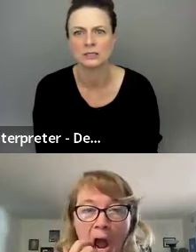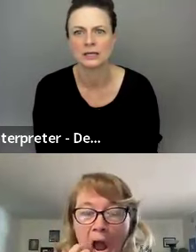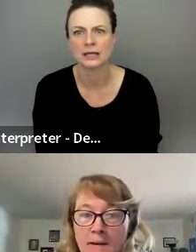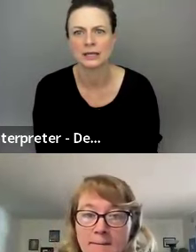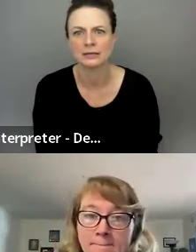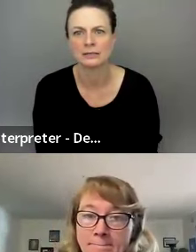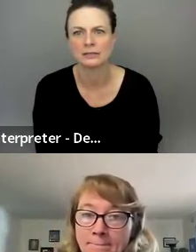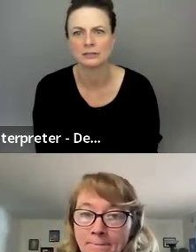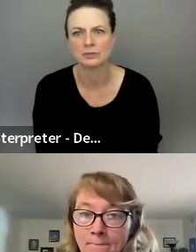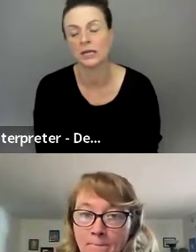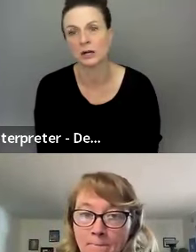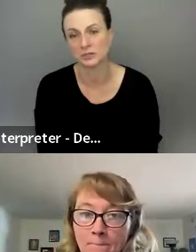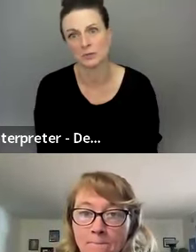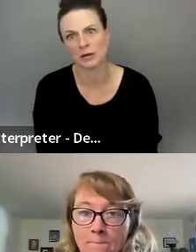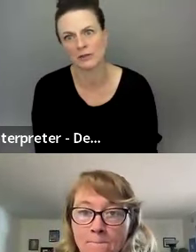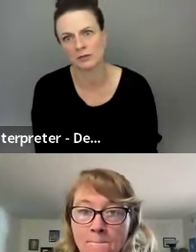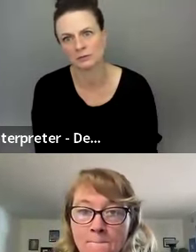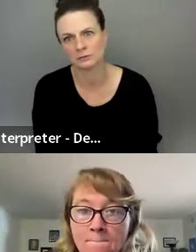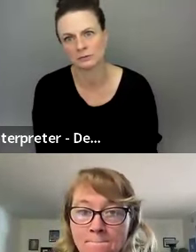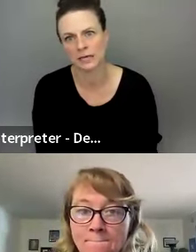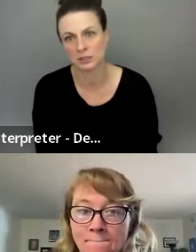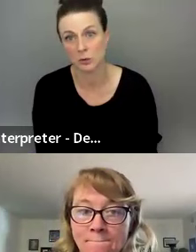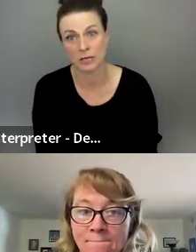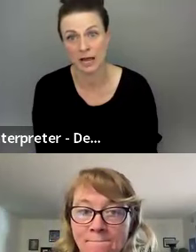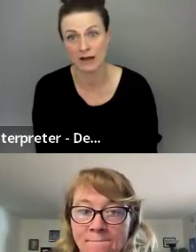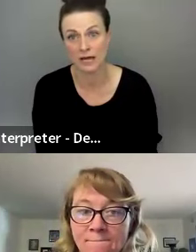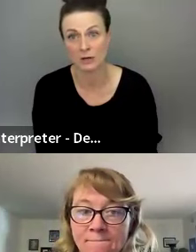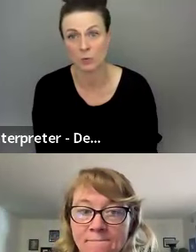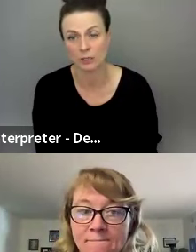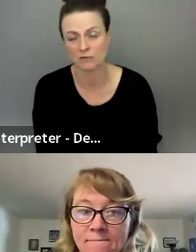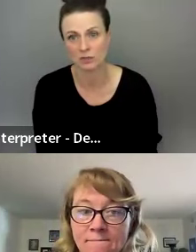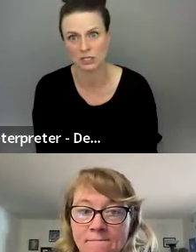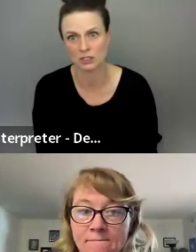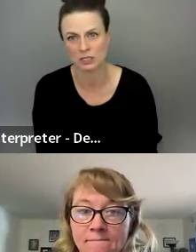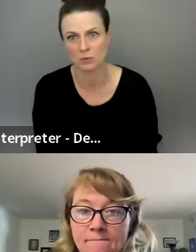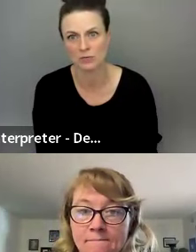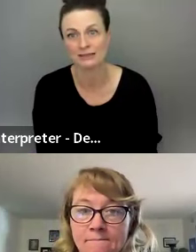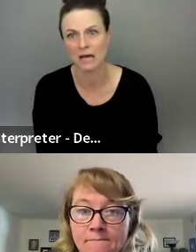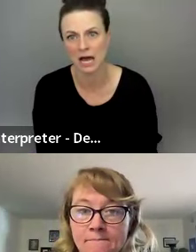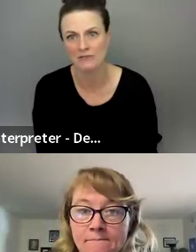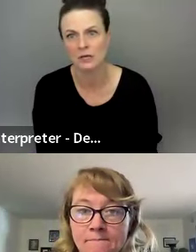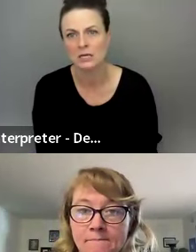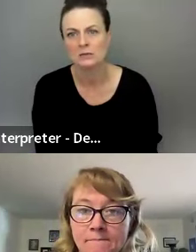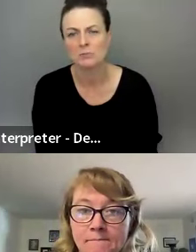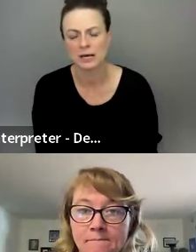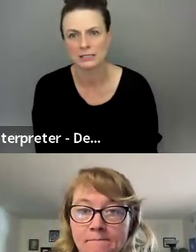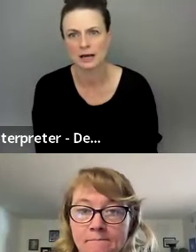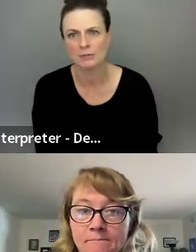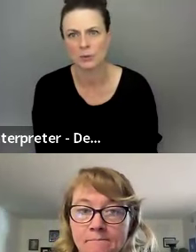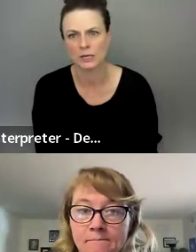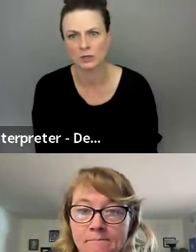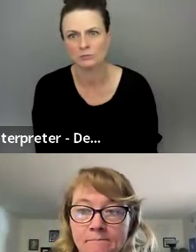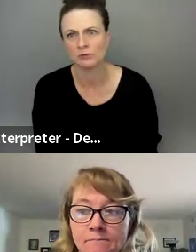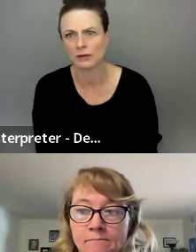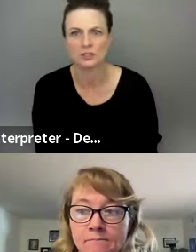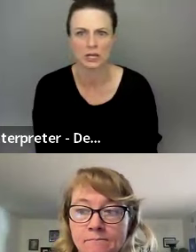and we could all see one another. And so we could have that open conversation. It wasn't live, but, um,